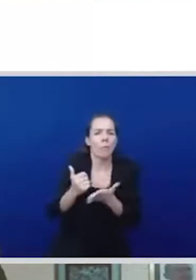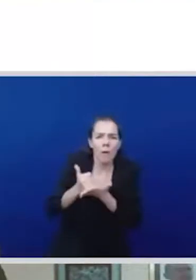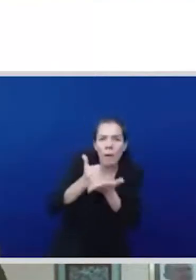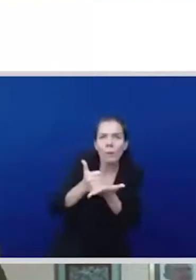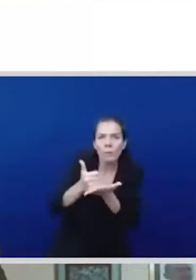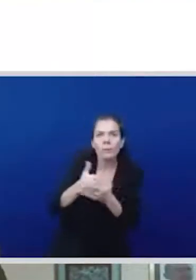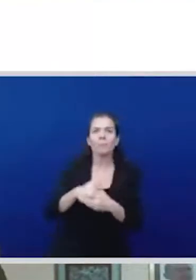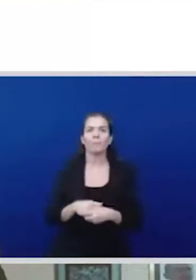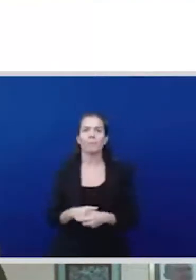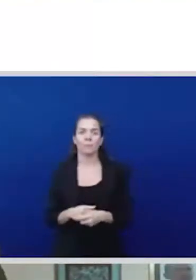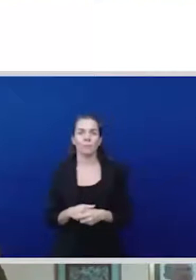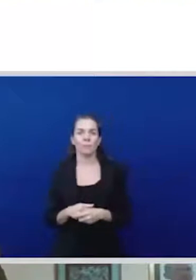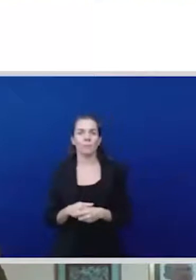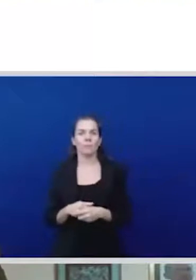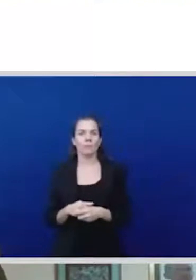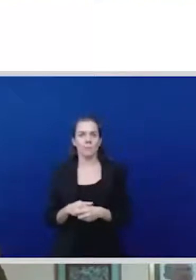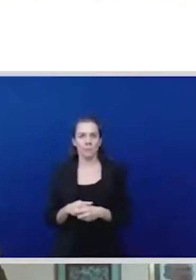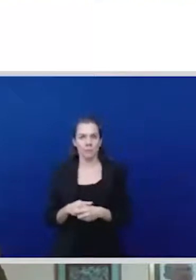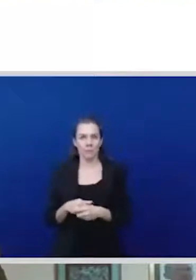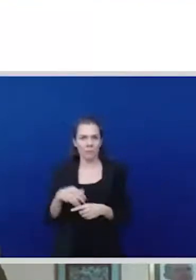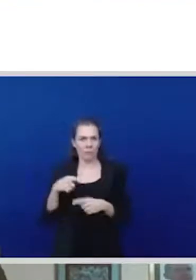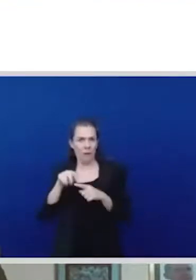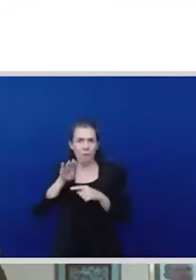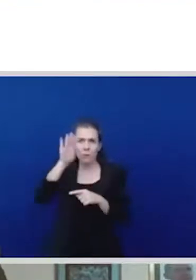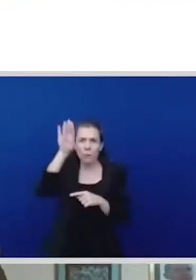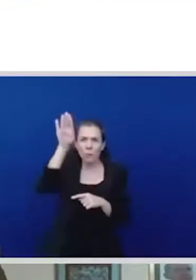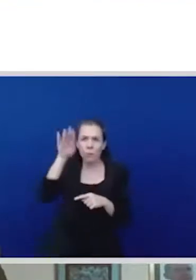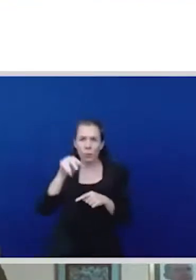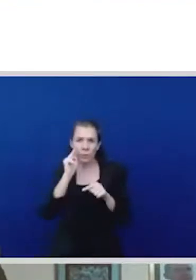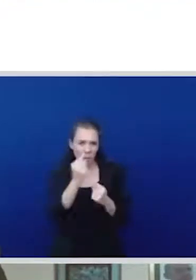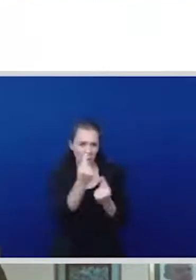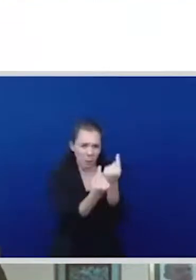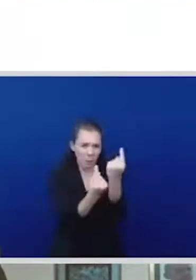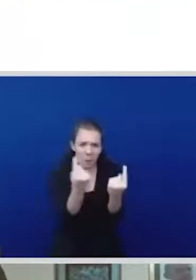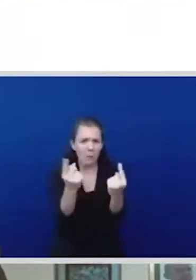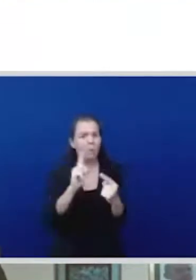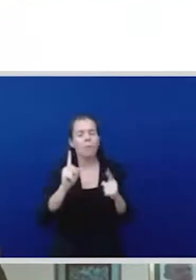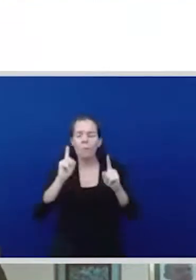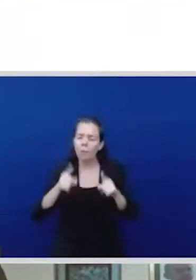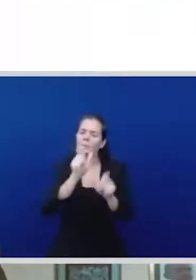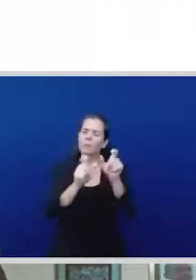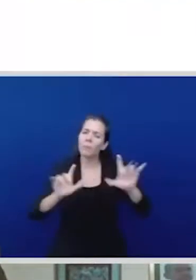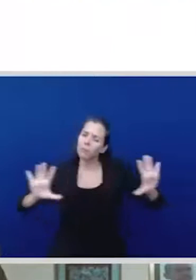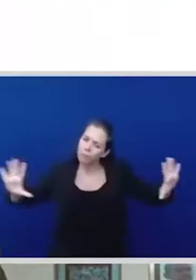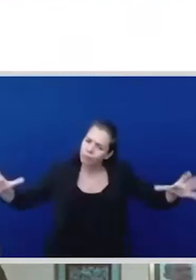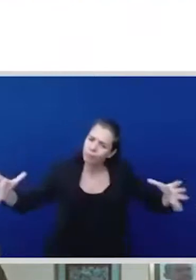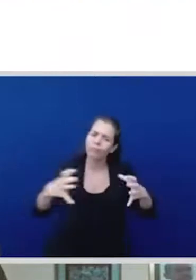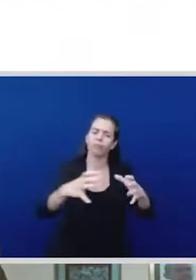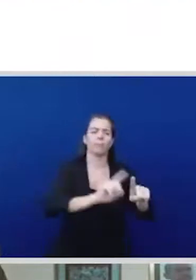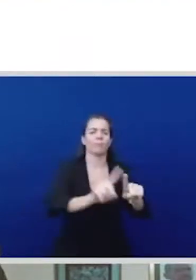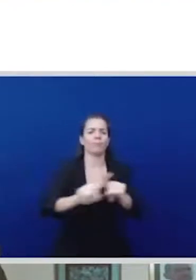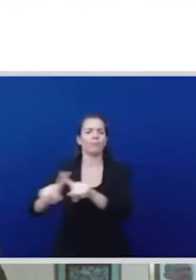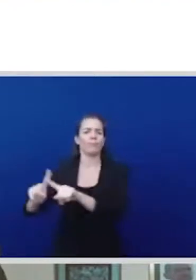problem about how we look at the economy and capitalism and the level of solidarity we have not just across country but as citizens